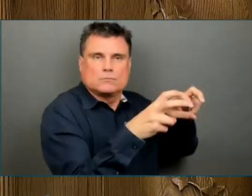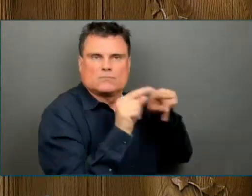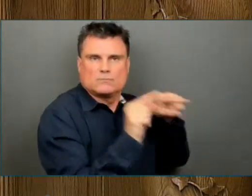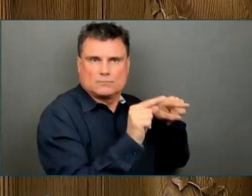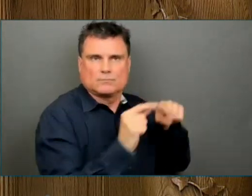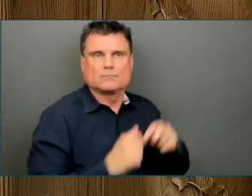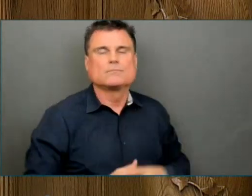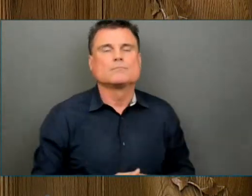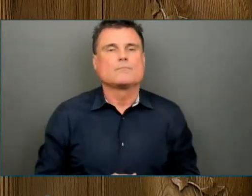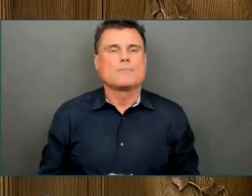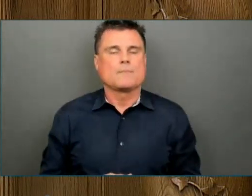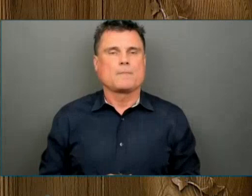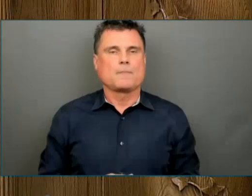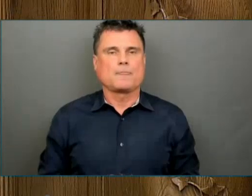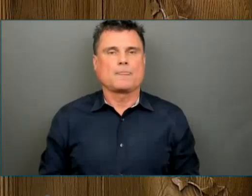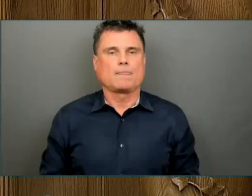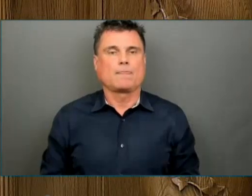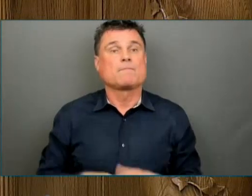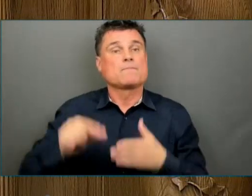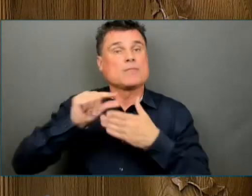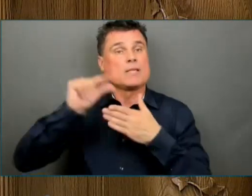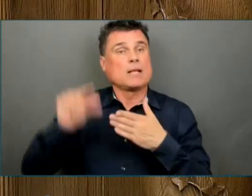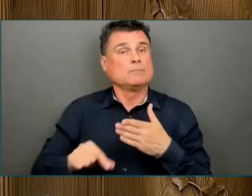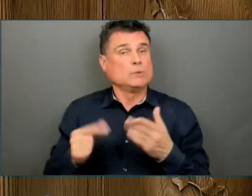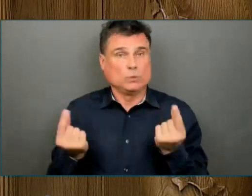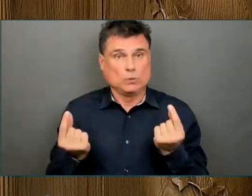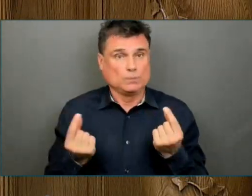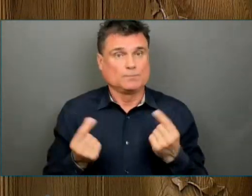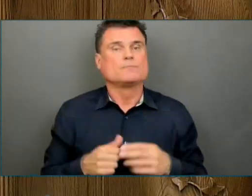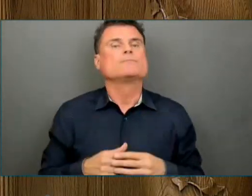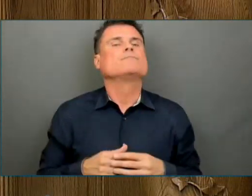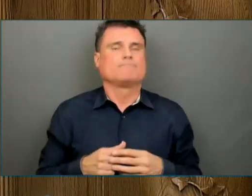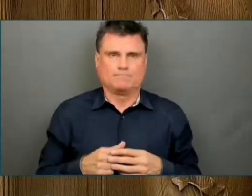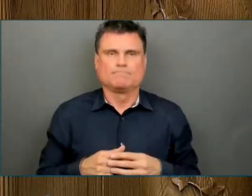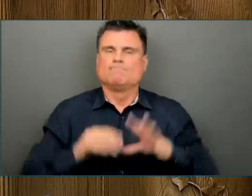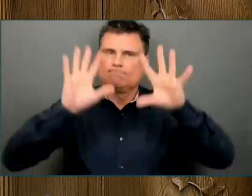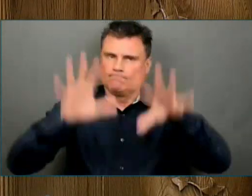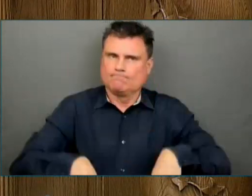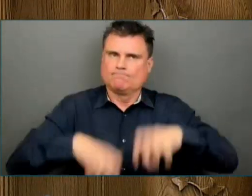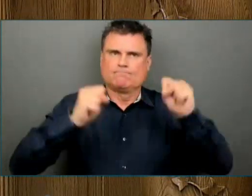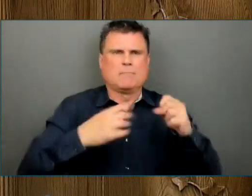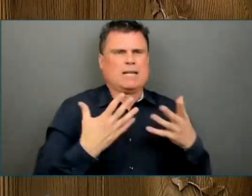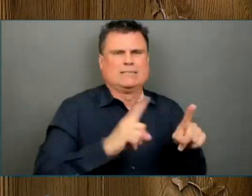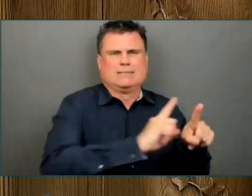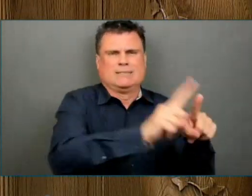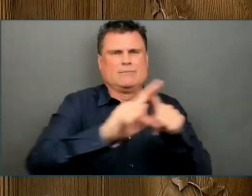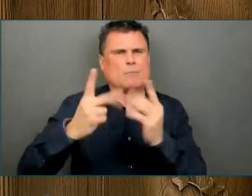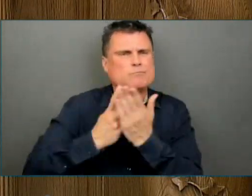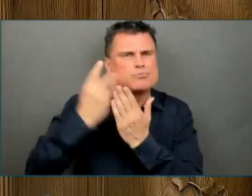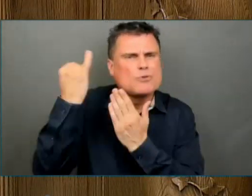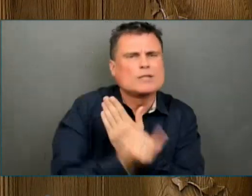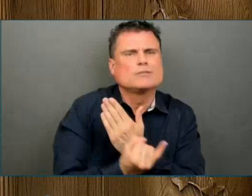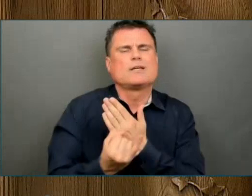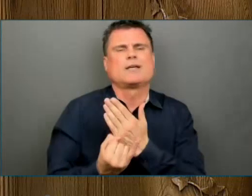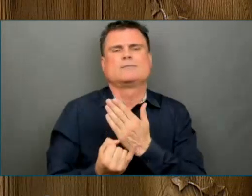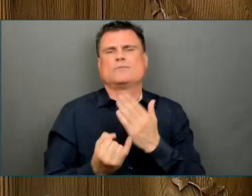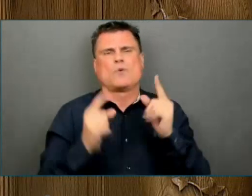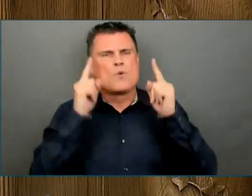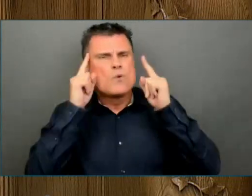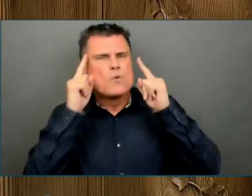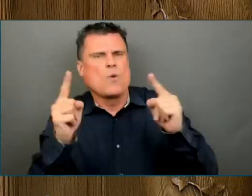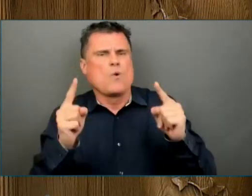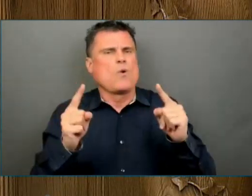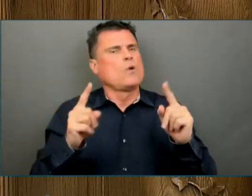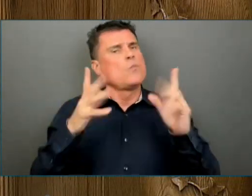that offer greater efficiency and make life more convenient for people. The pandemic has dealt a significant